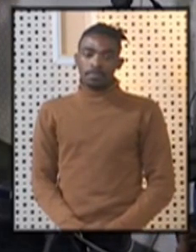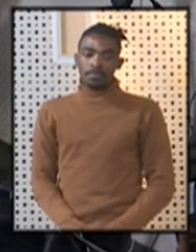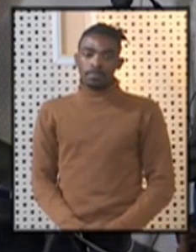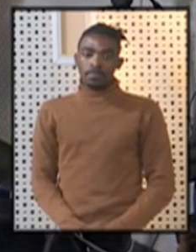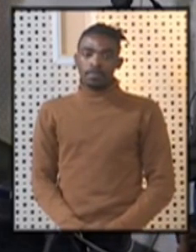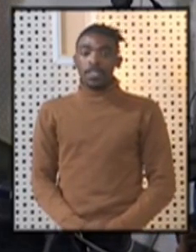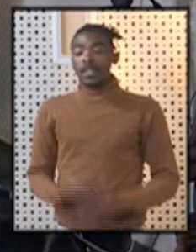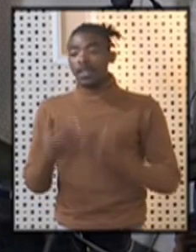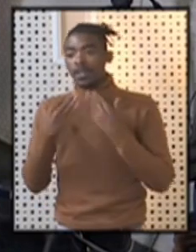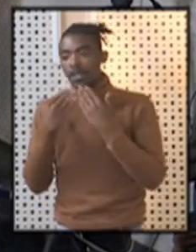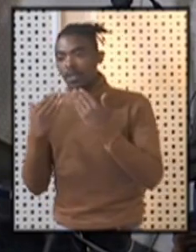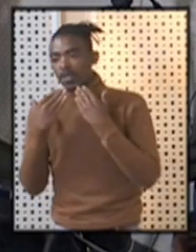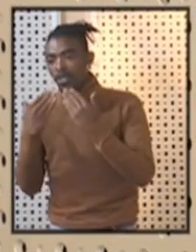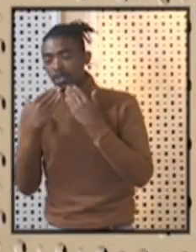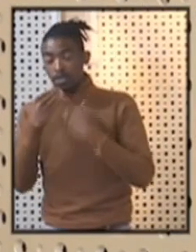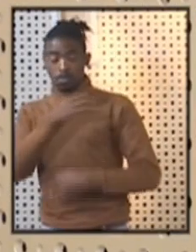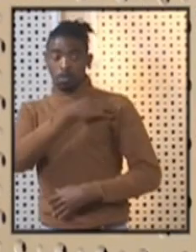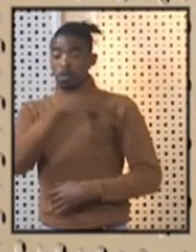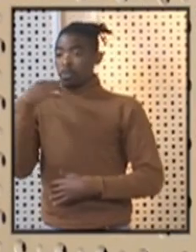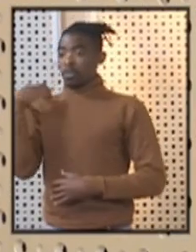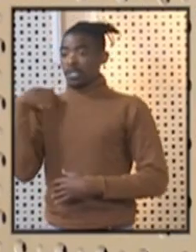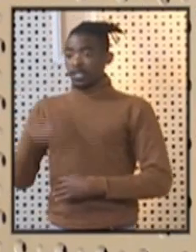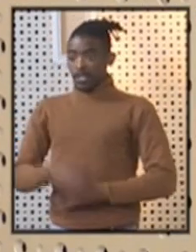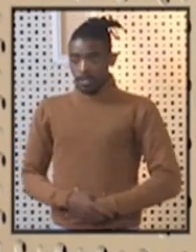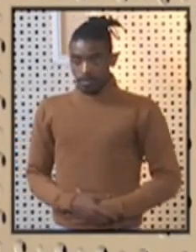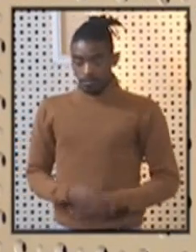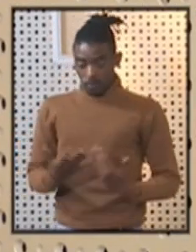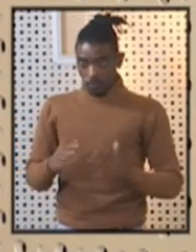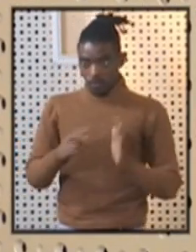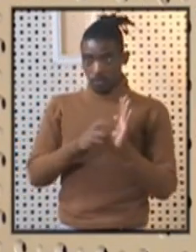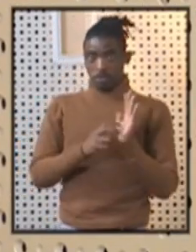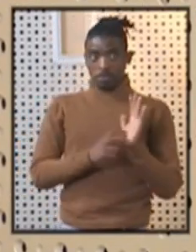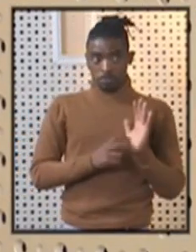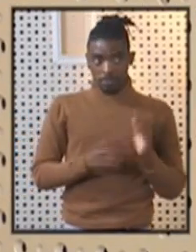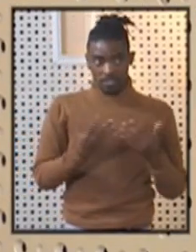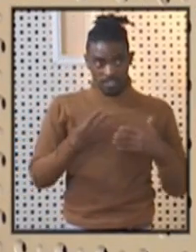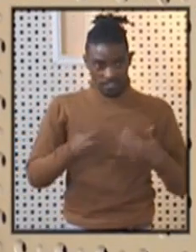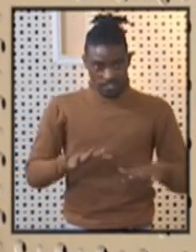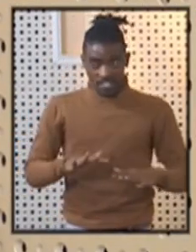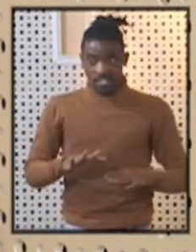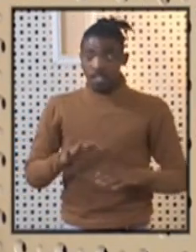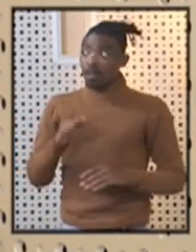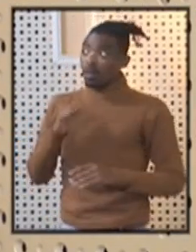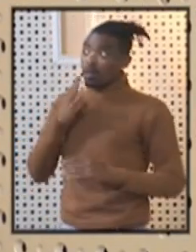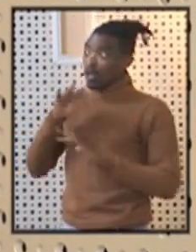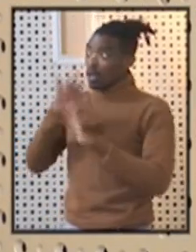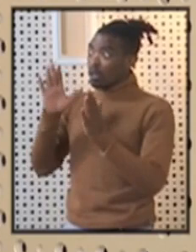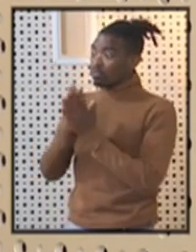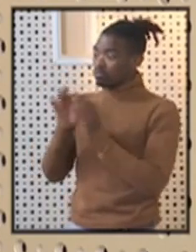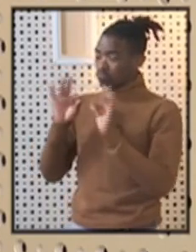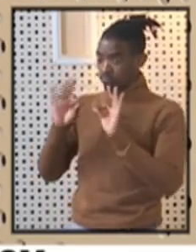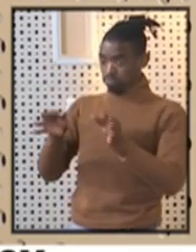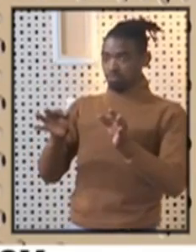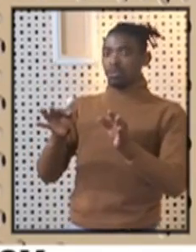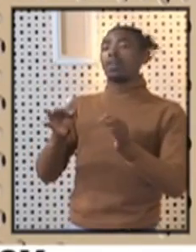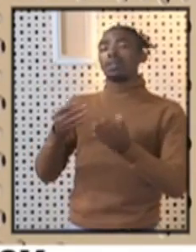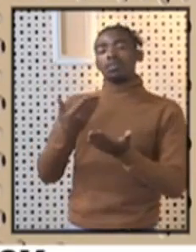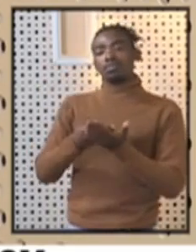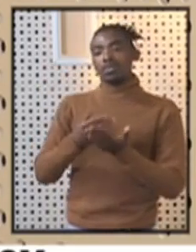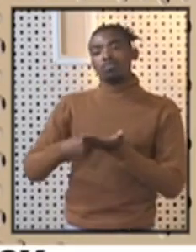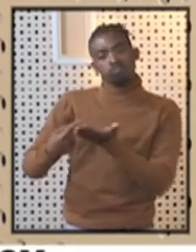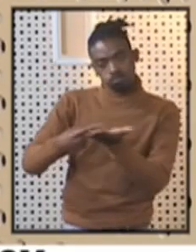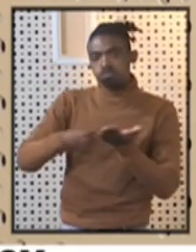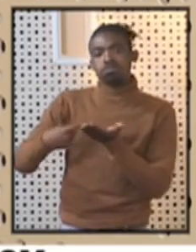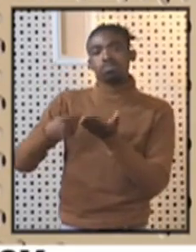Thank you very much, Minister. Once the regulations are ready, they will be communicated, Minister, through the platforms that we normally